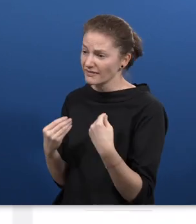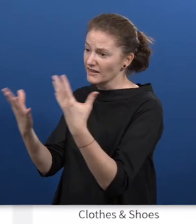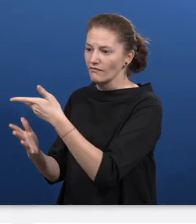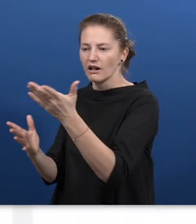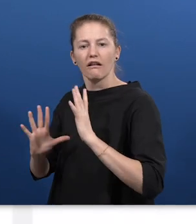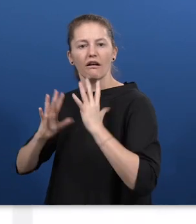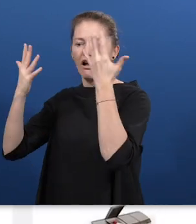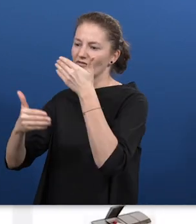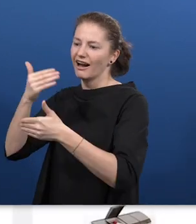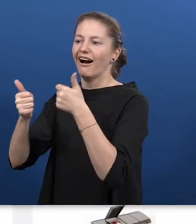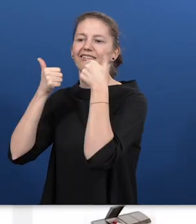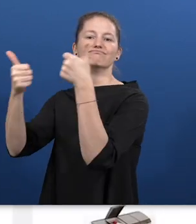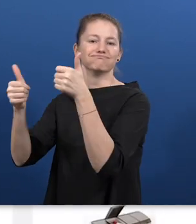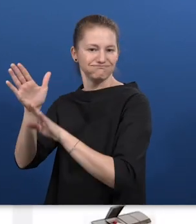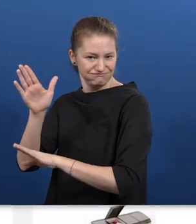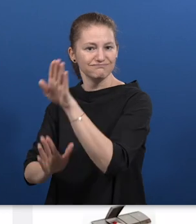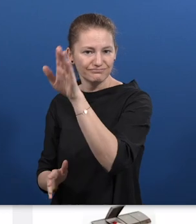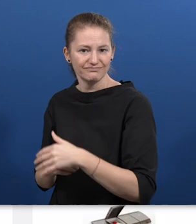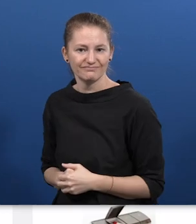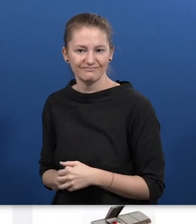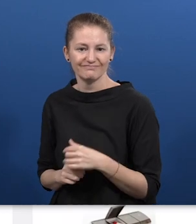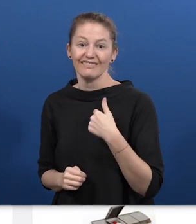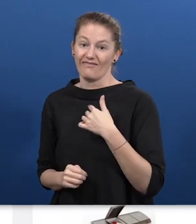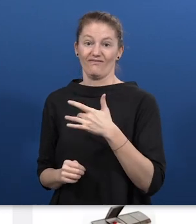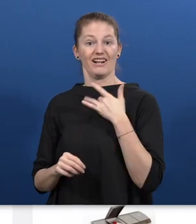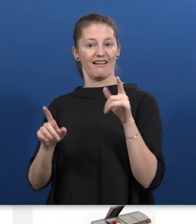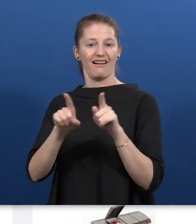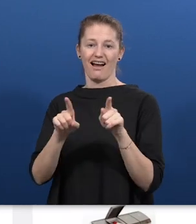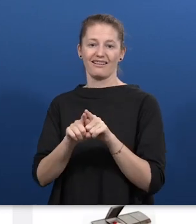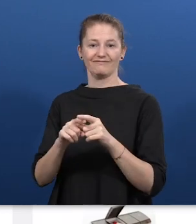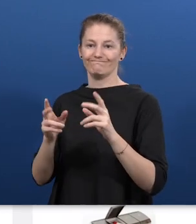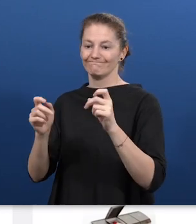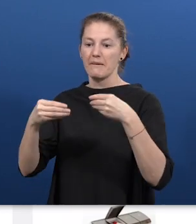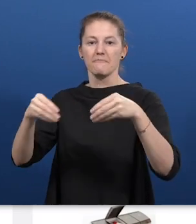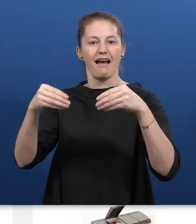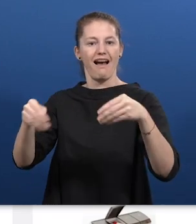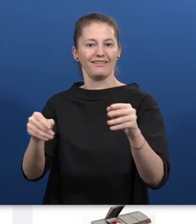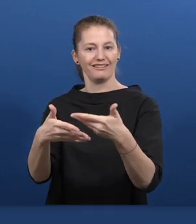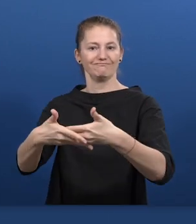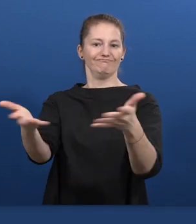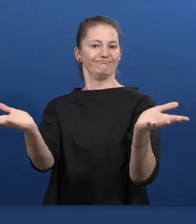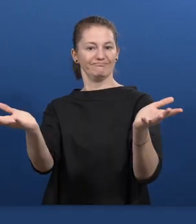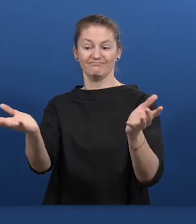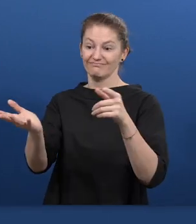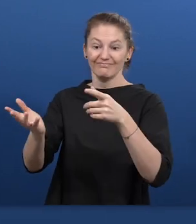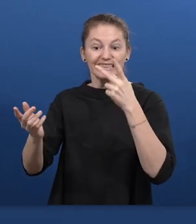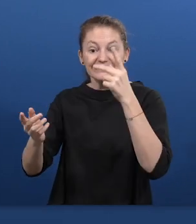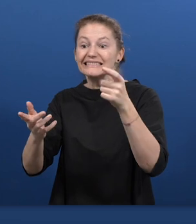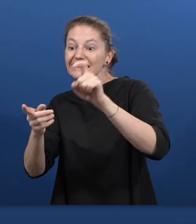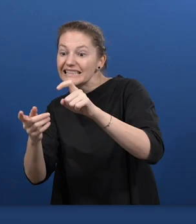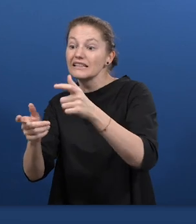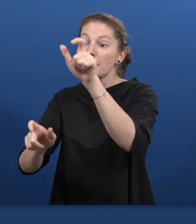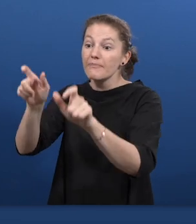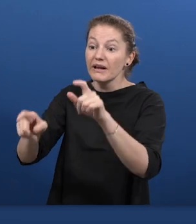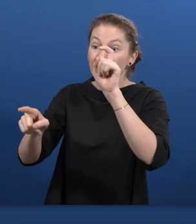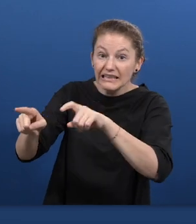I feel that opening the market and enabling people to move towards a consumer-oriented position